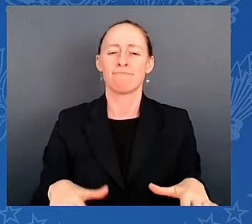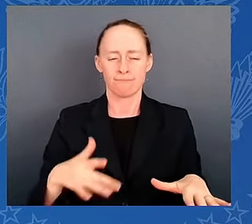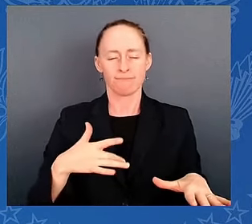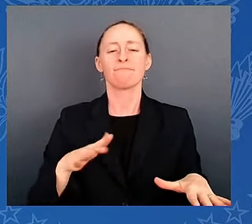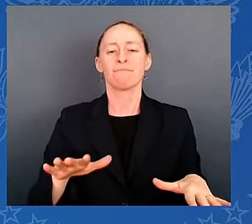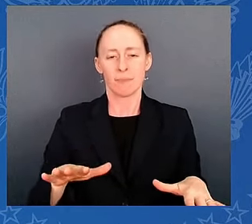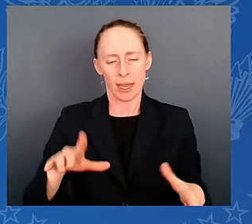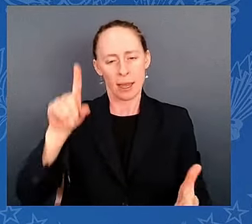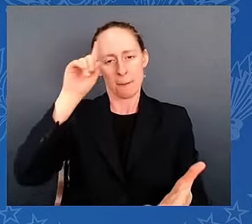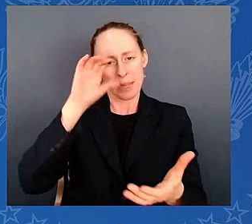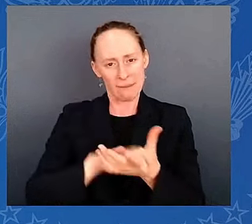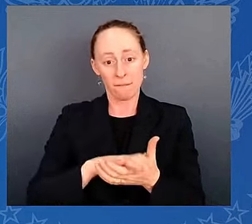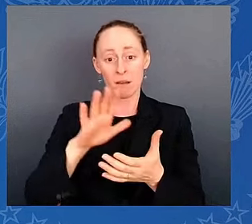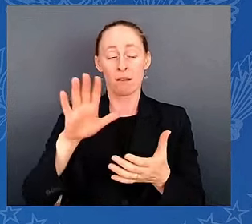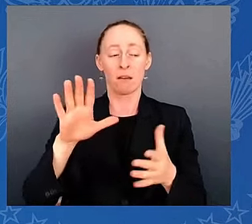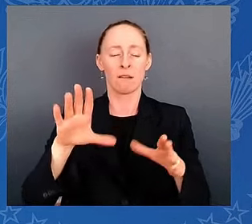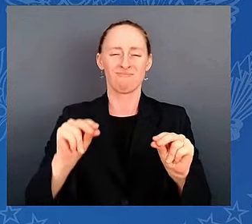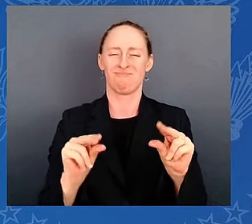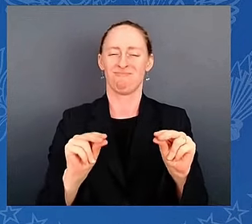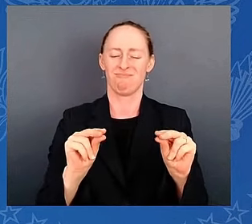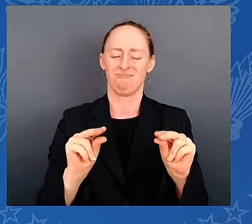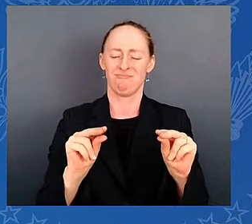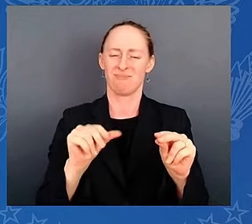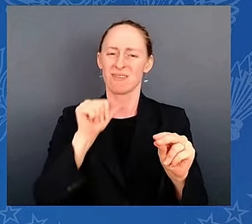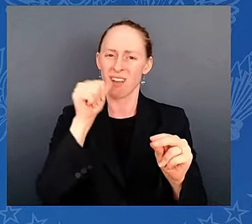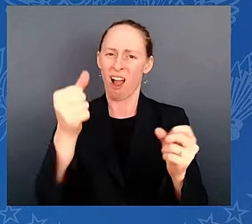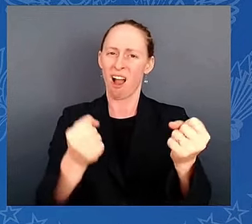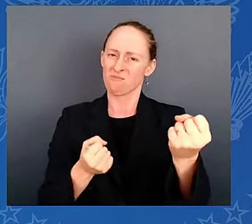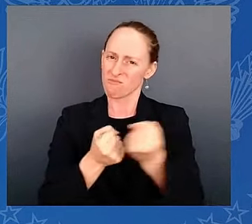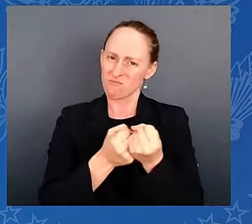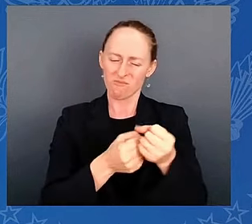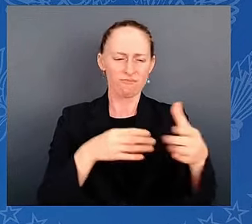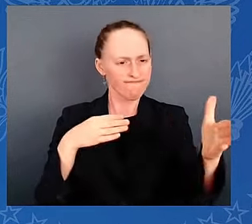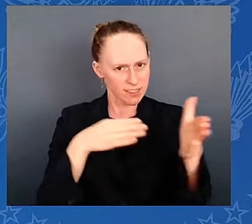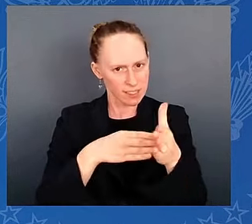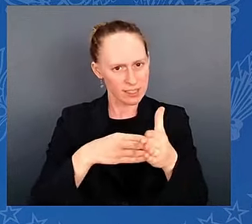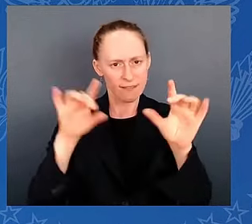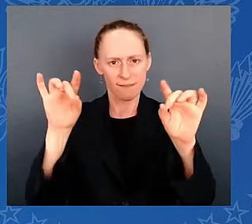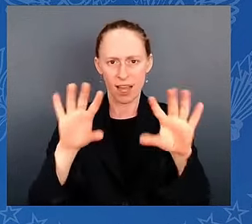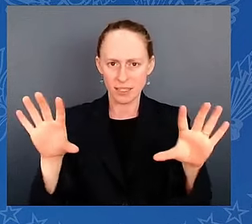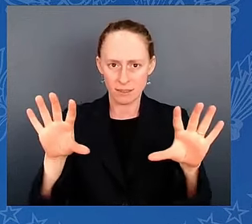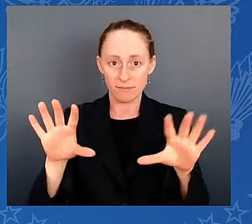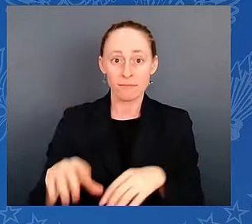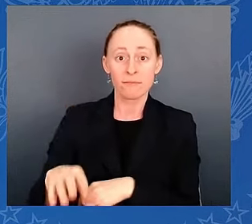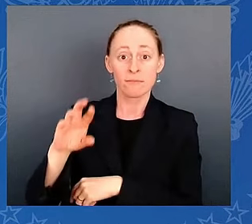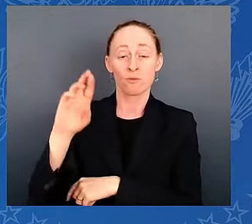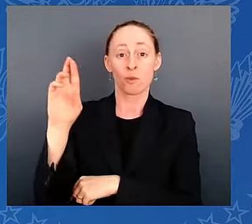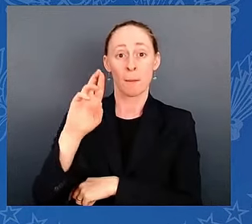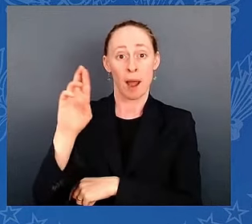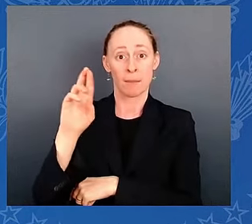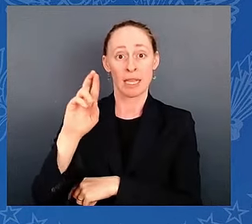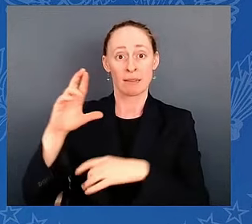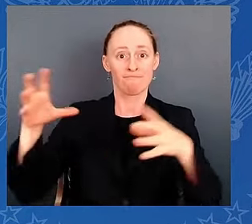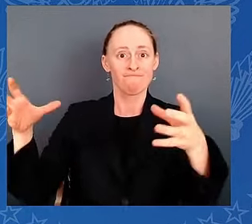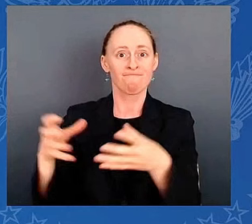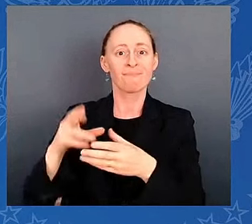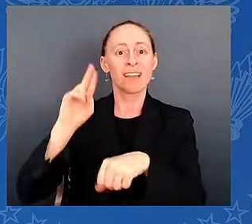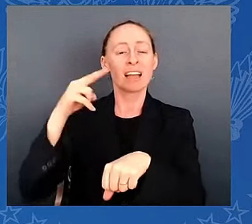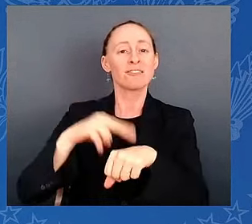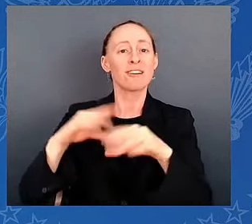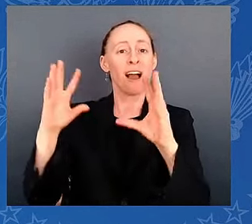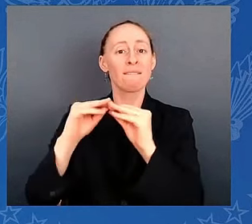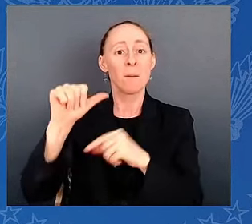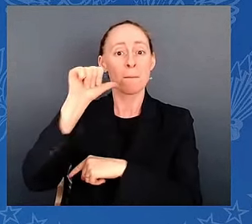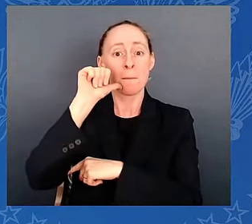The Republican Convention will start tomorrow. I have no doubt they'll criticize my record and offer their own vision for this country. I'll be